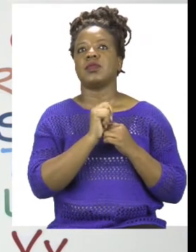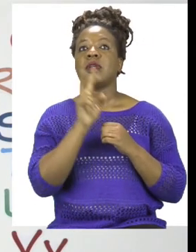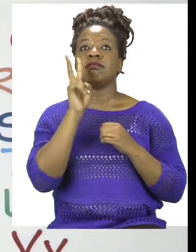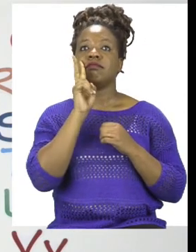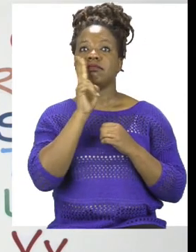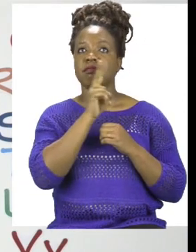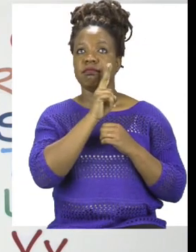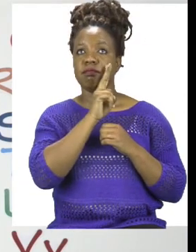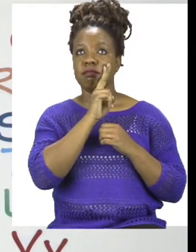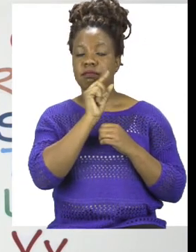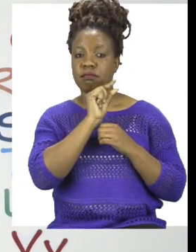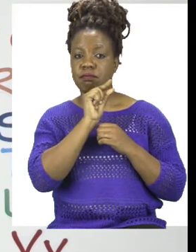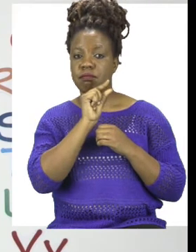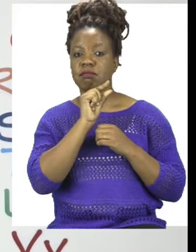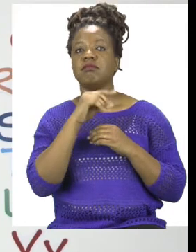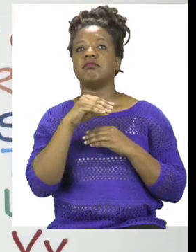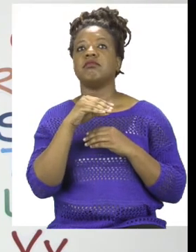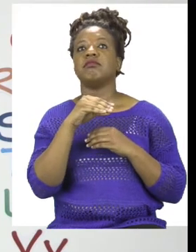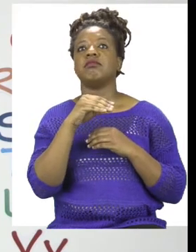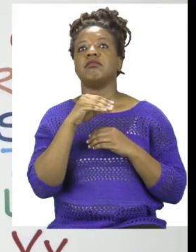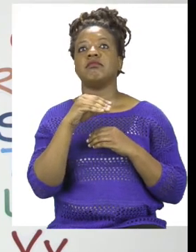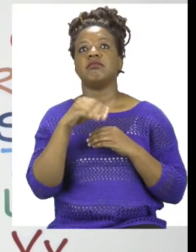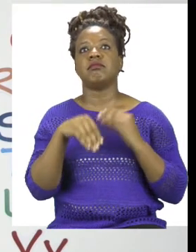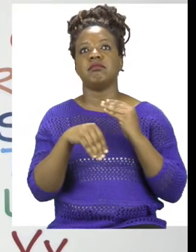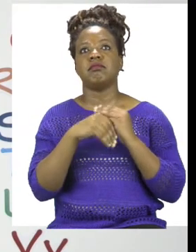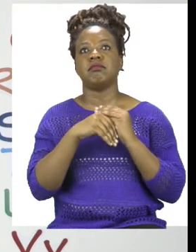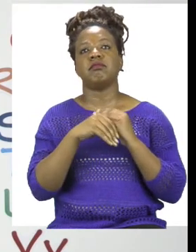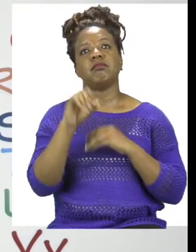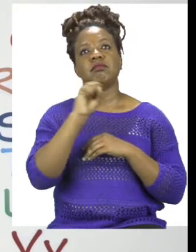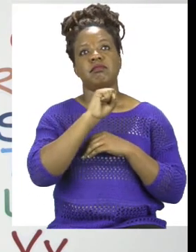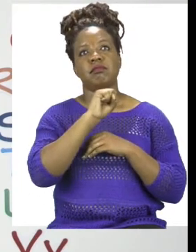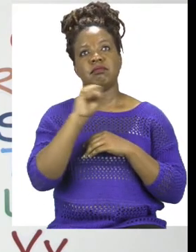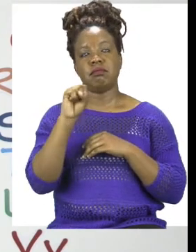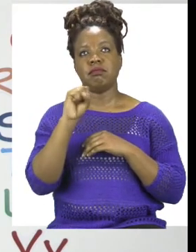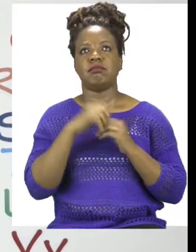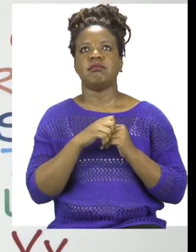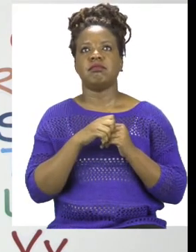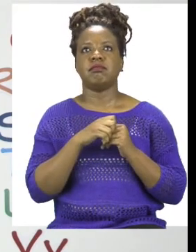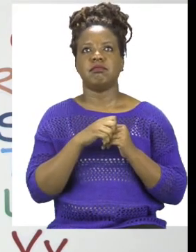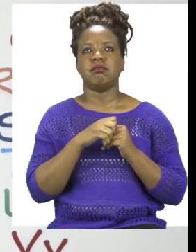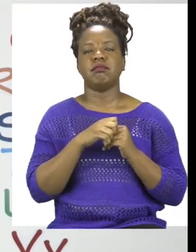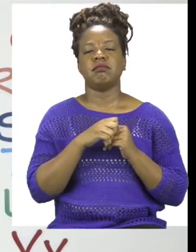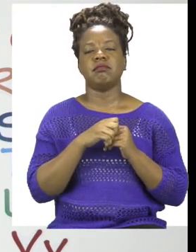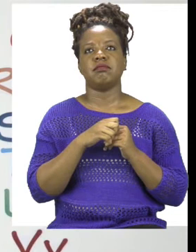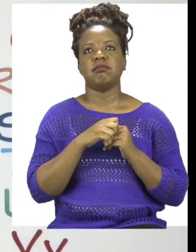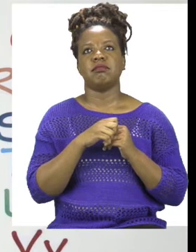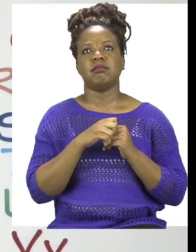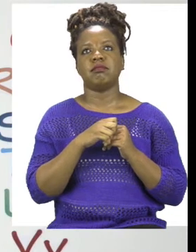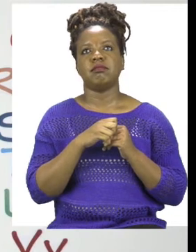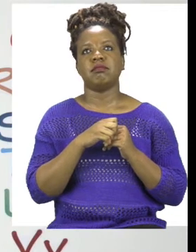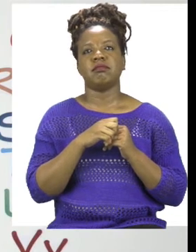Whatever verb it is needs to have an S at the end to agree with the singular noun.